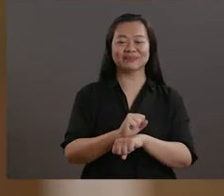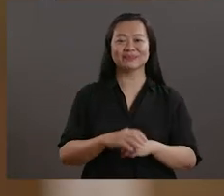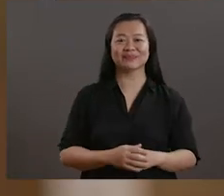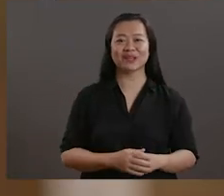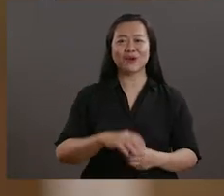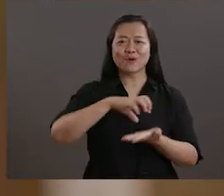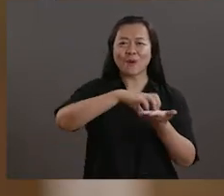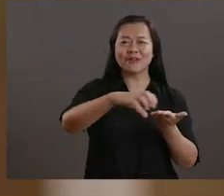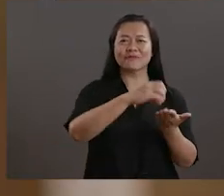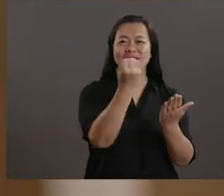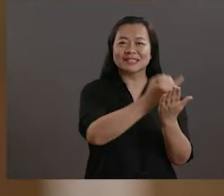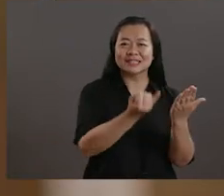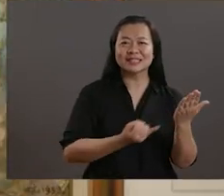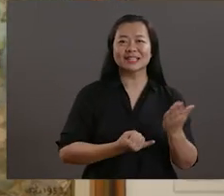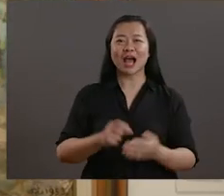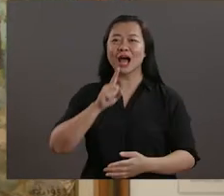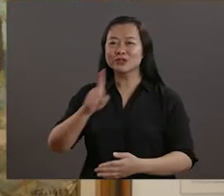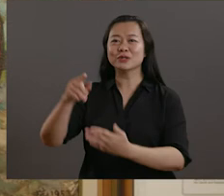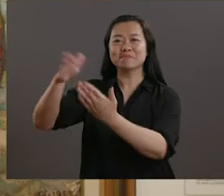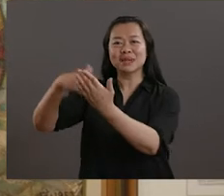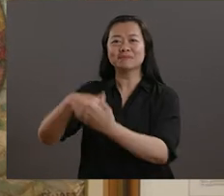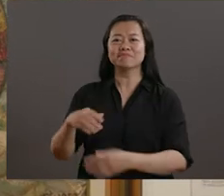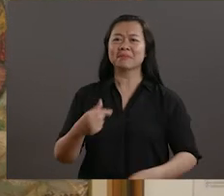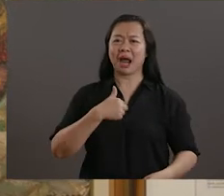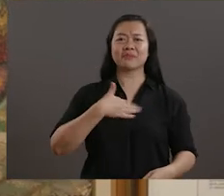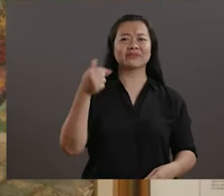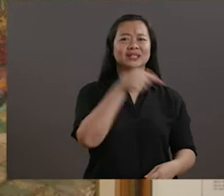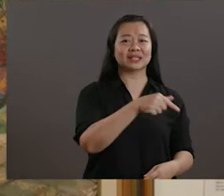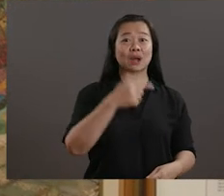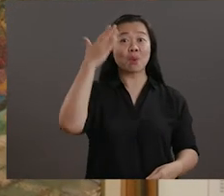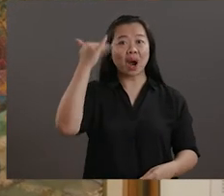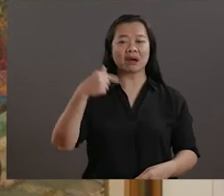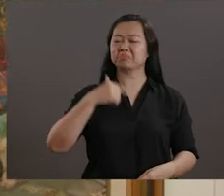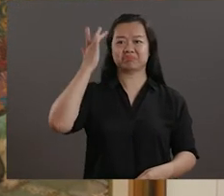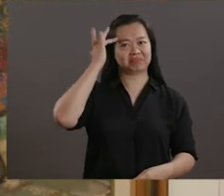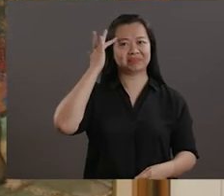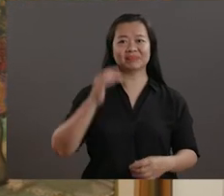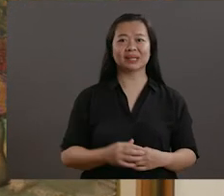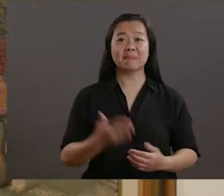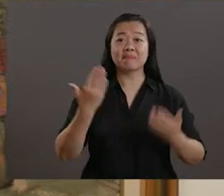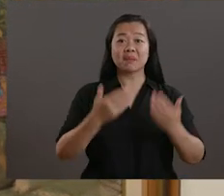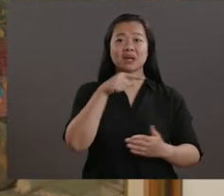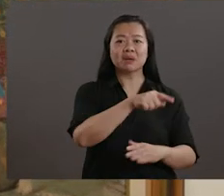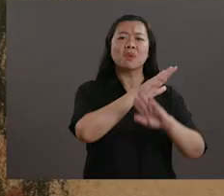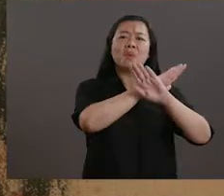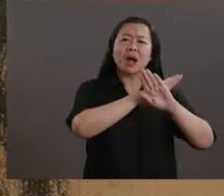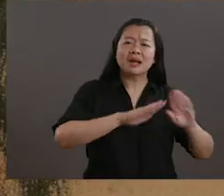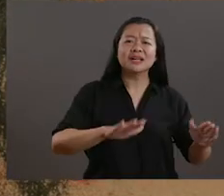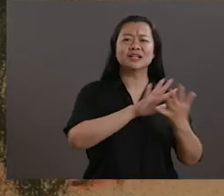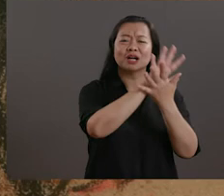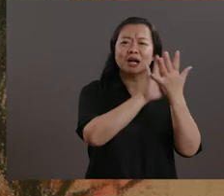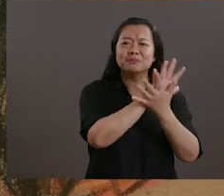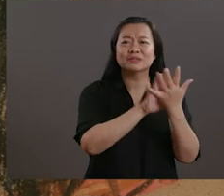I don't know why I'm more drawn to the sketch than the finished work. Perhaps it is the way it is quiet and a little less resolved.